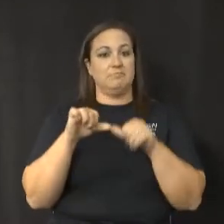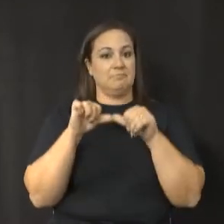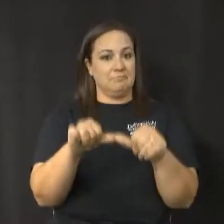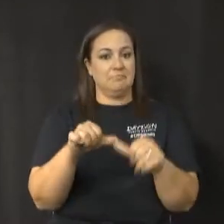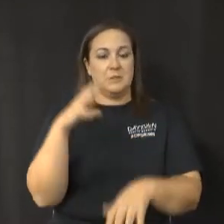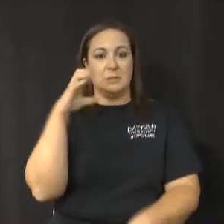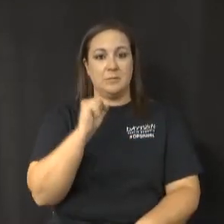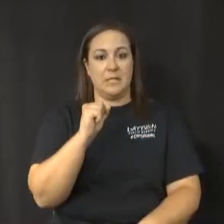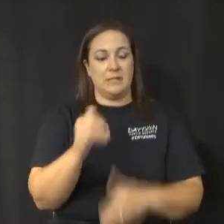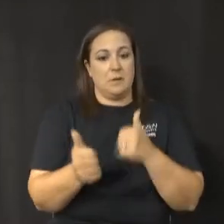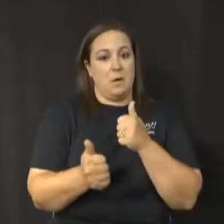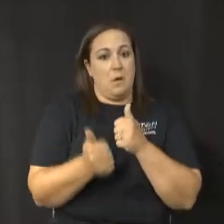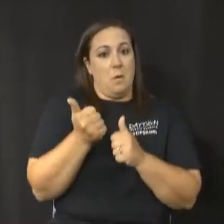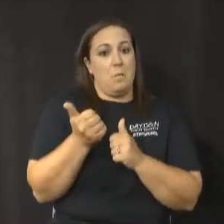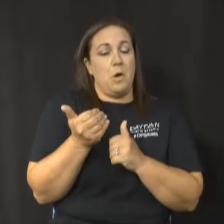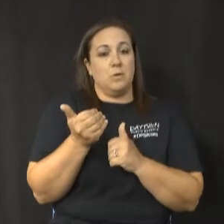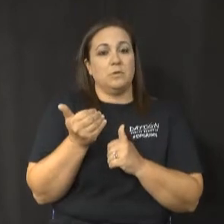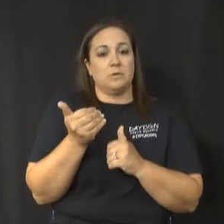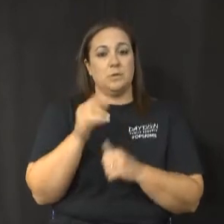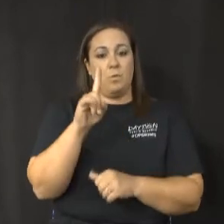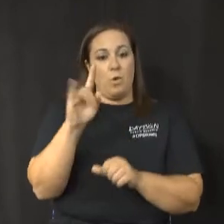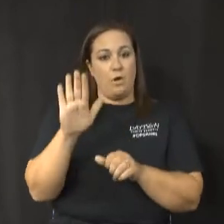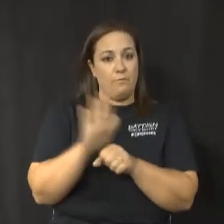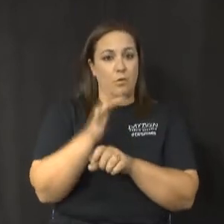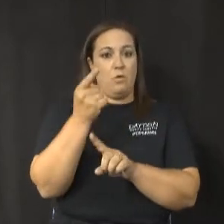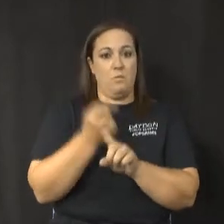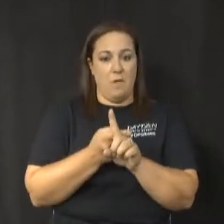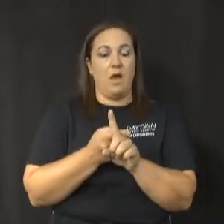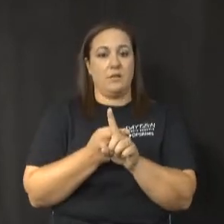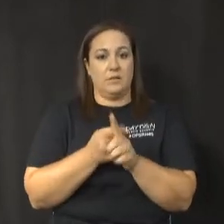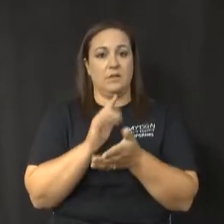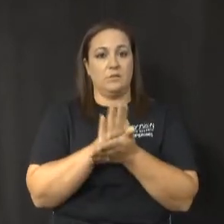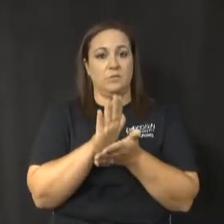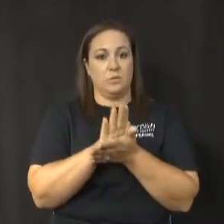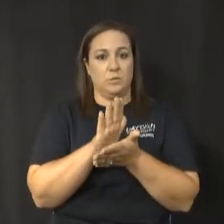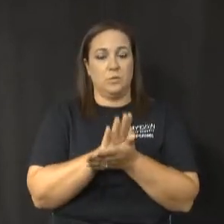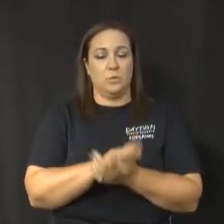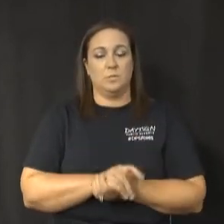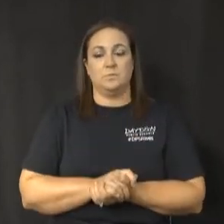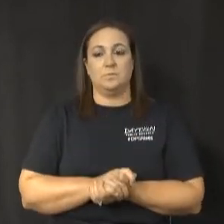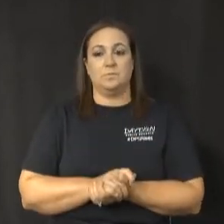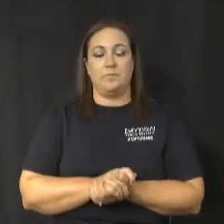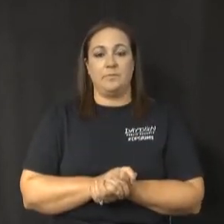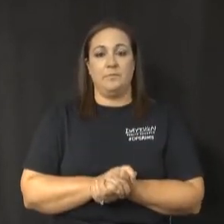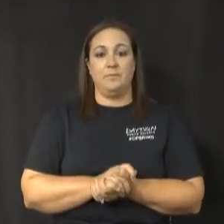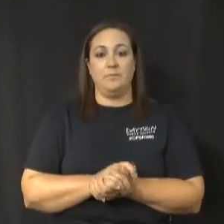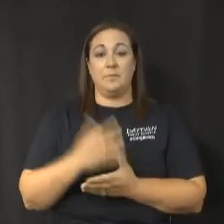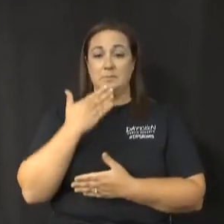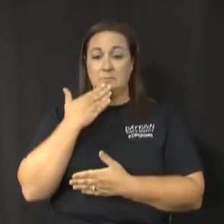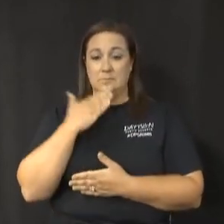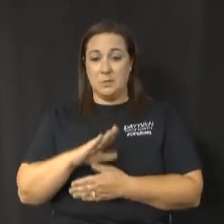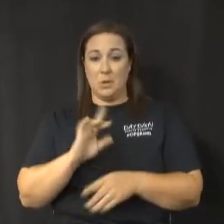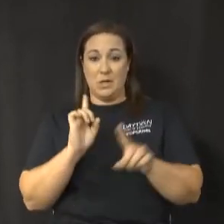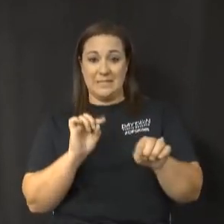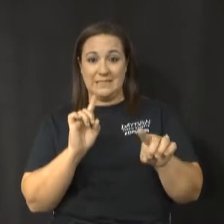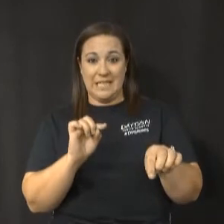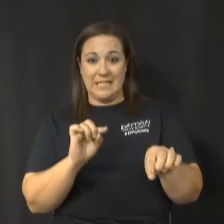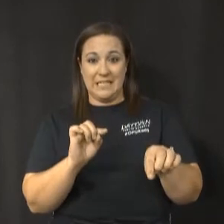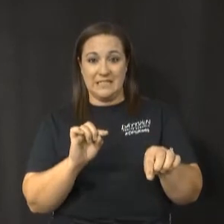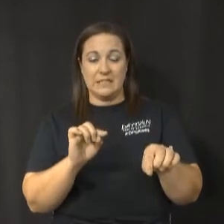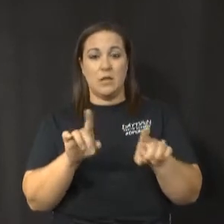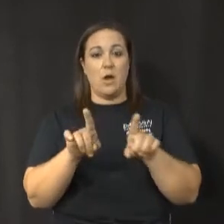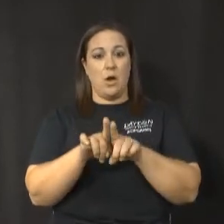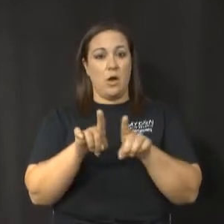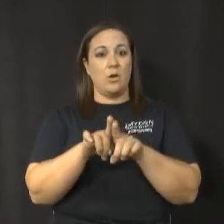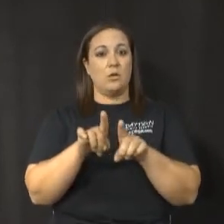school each year nationwide. Poor attendance influences whether students read